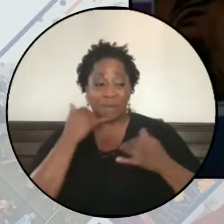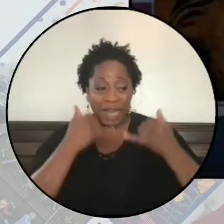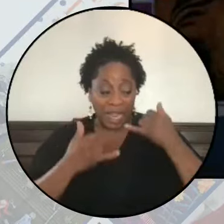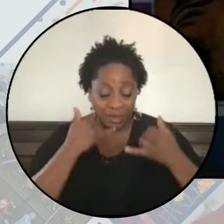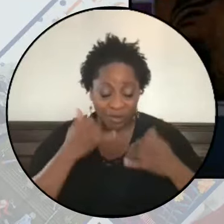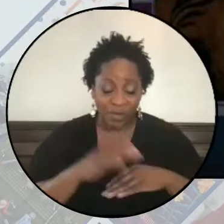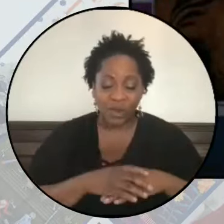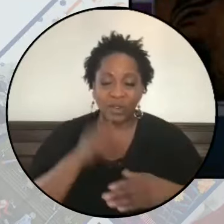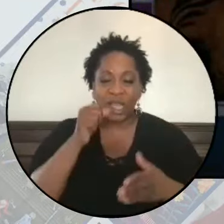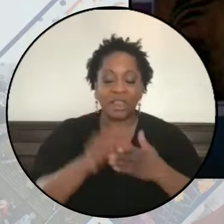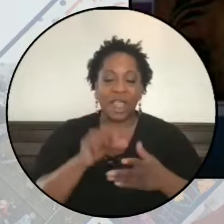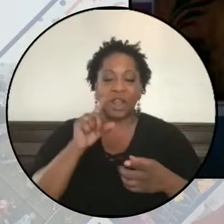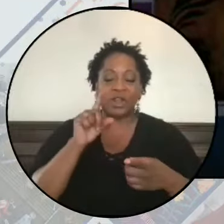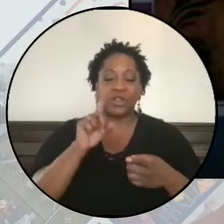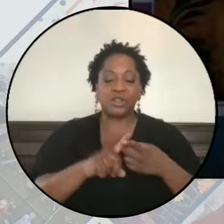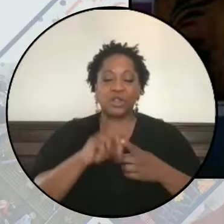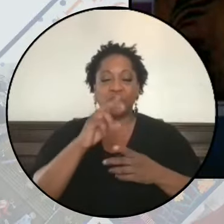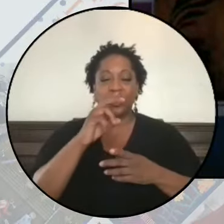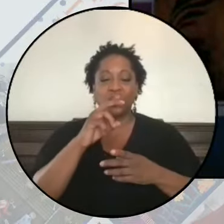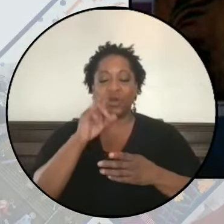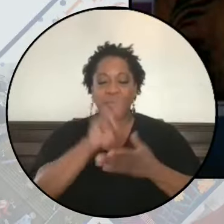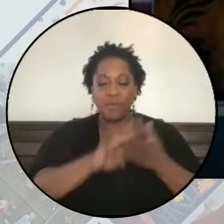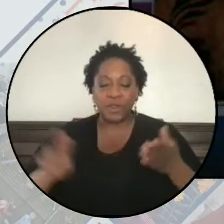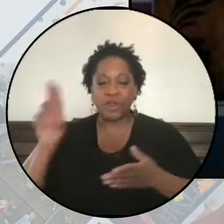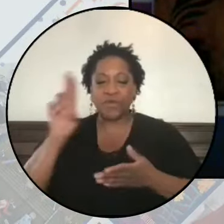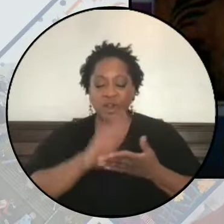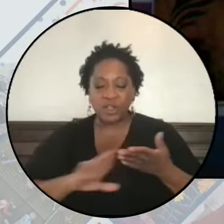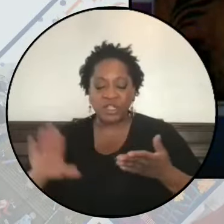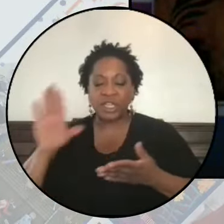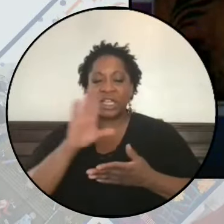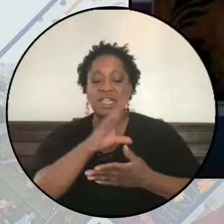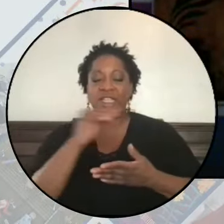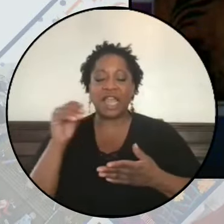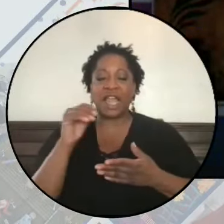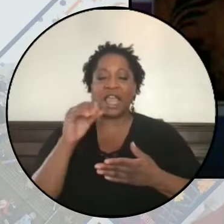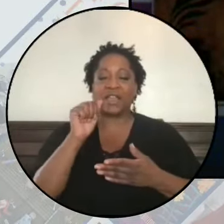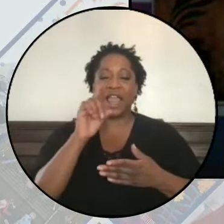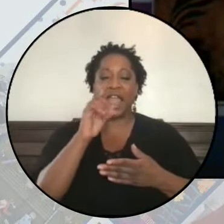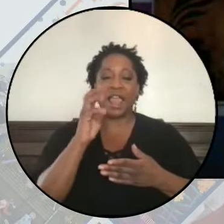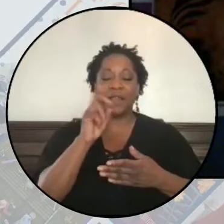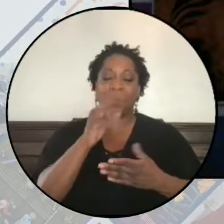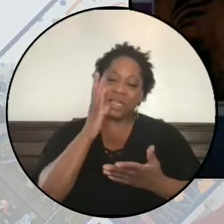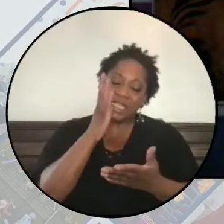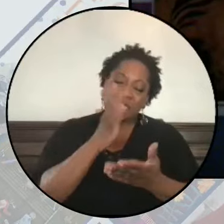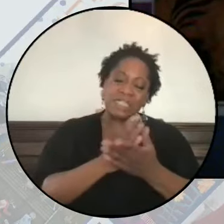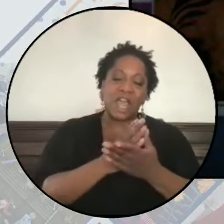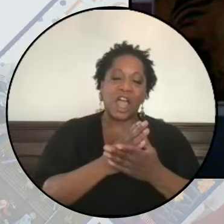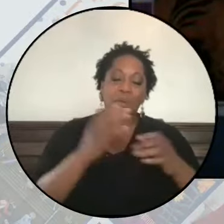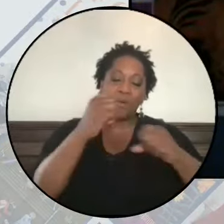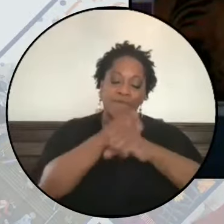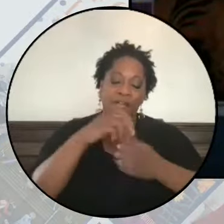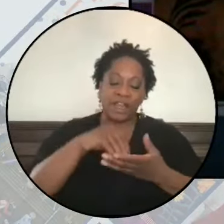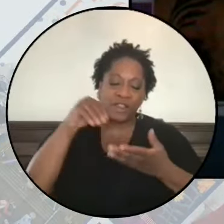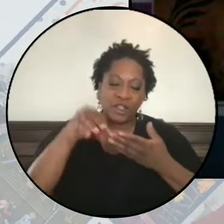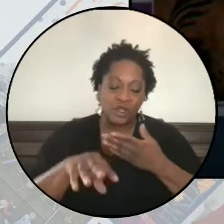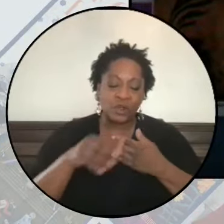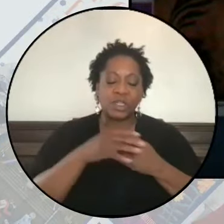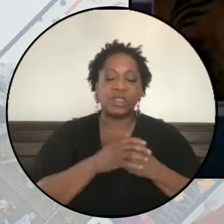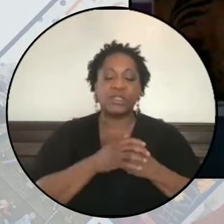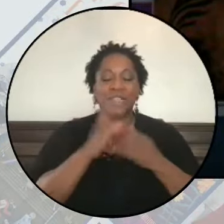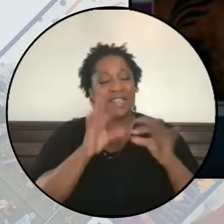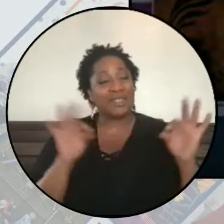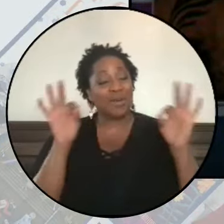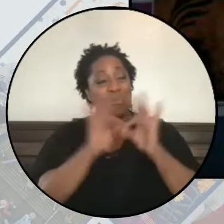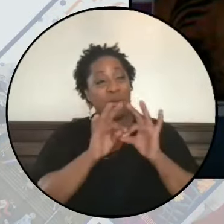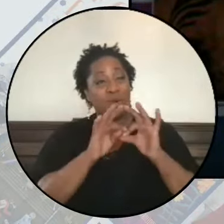Letters to university administrations to stop the assault on the student movement is a central side of struggle, one of them.